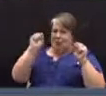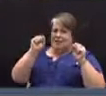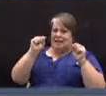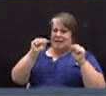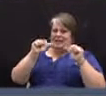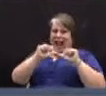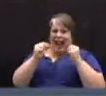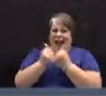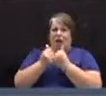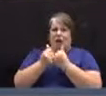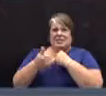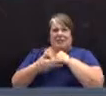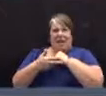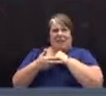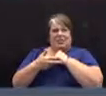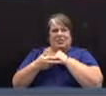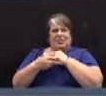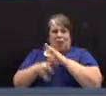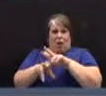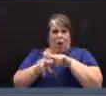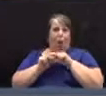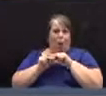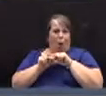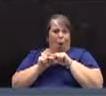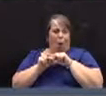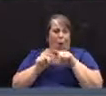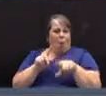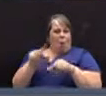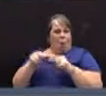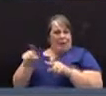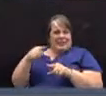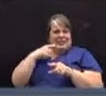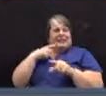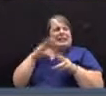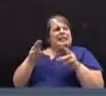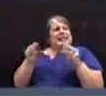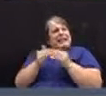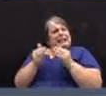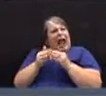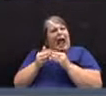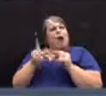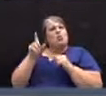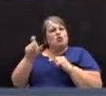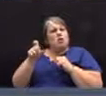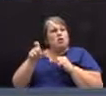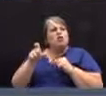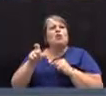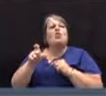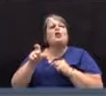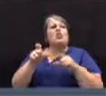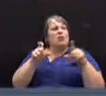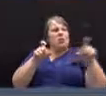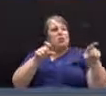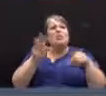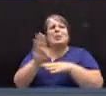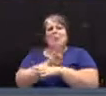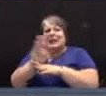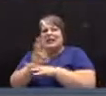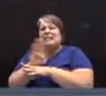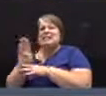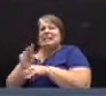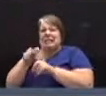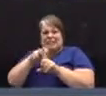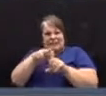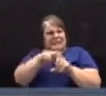Savings Loan, when he said that the town should engage the principal organizations in town